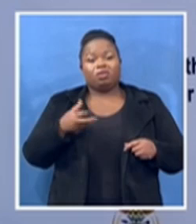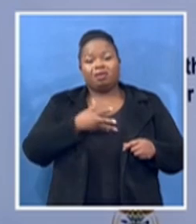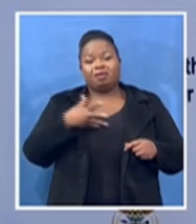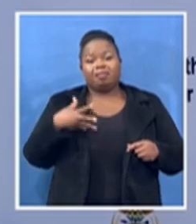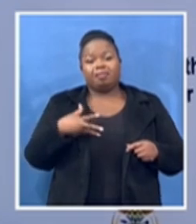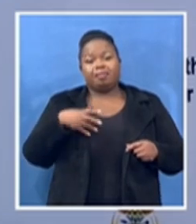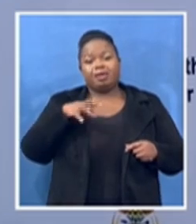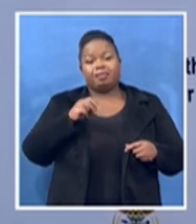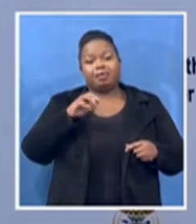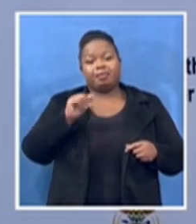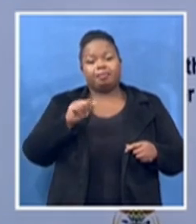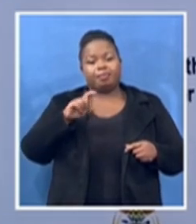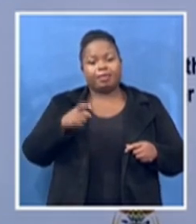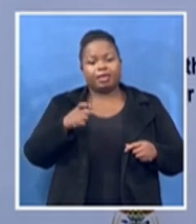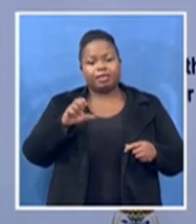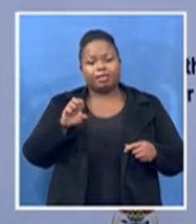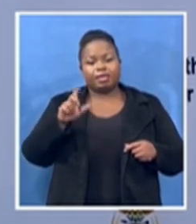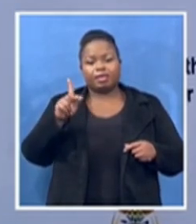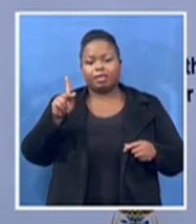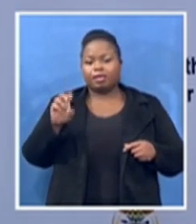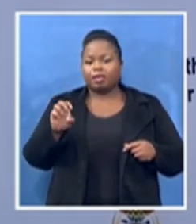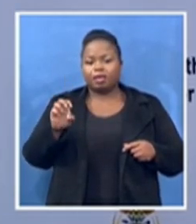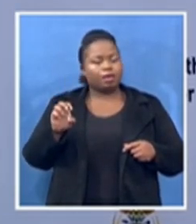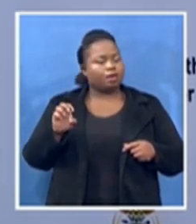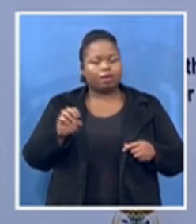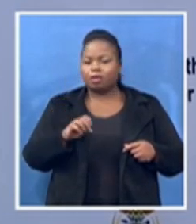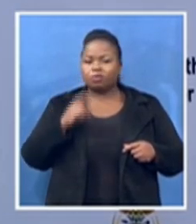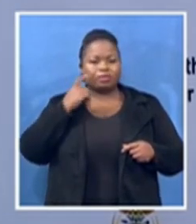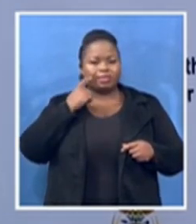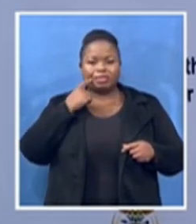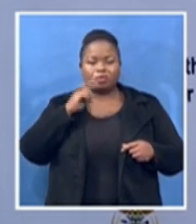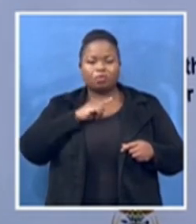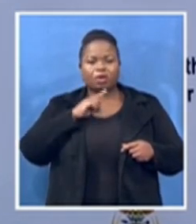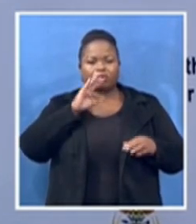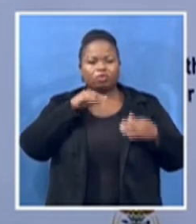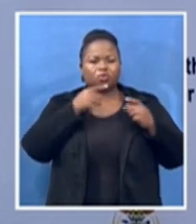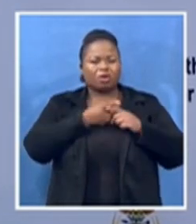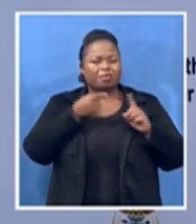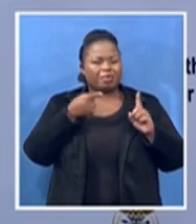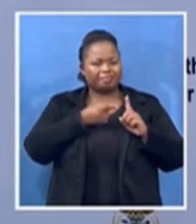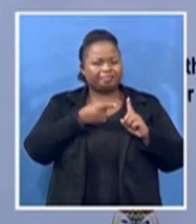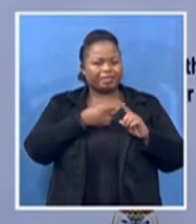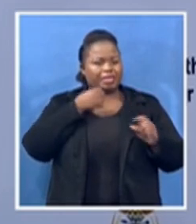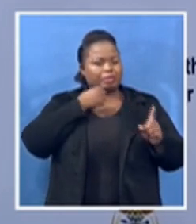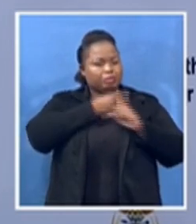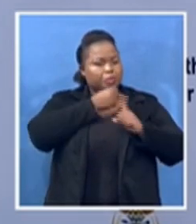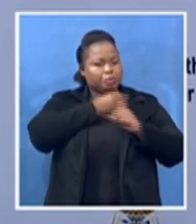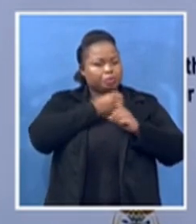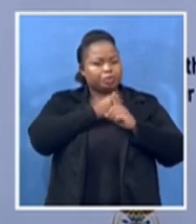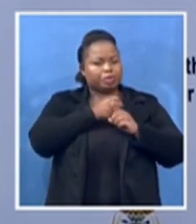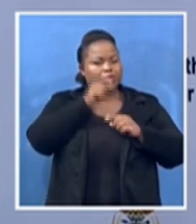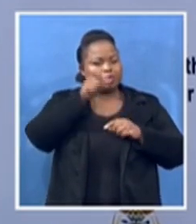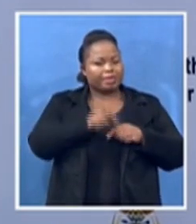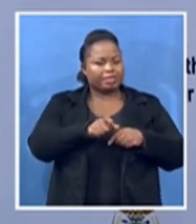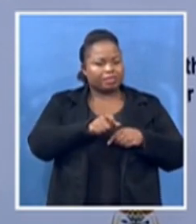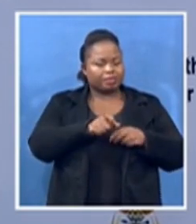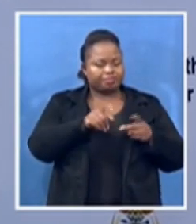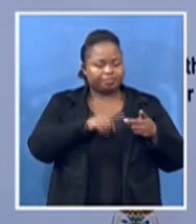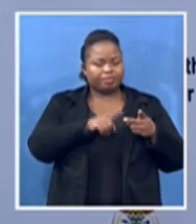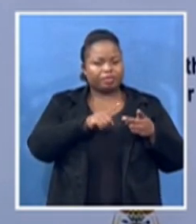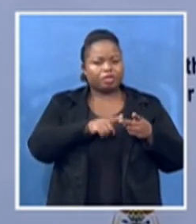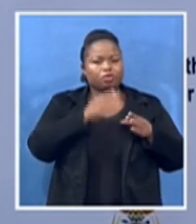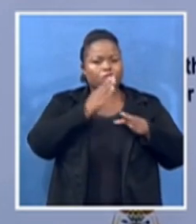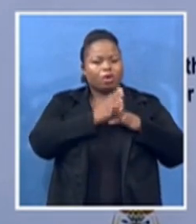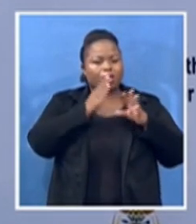Marshall as an activist, worker, leader, as a